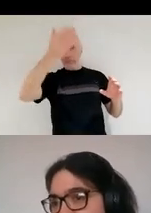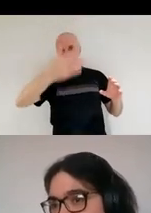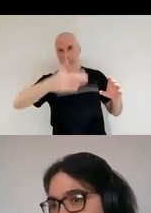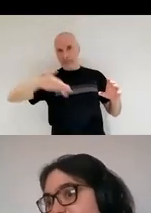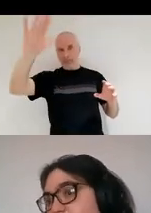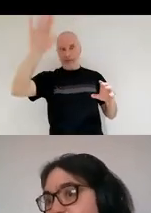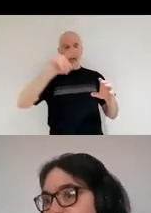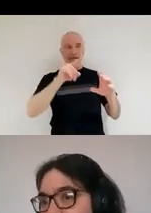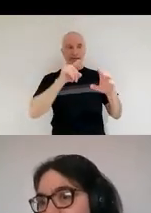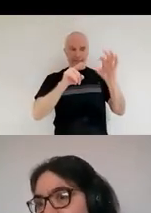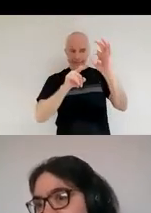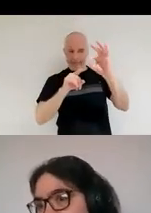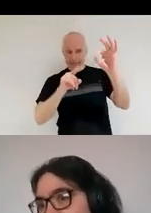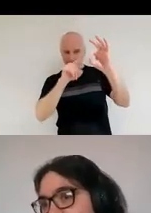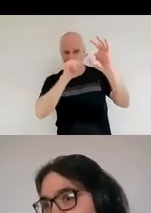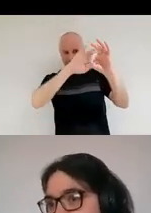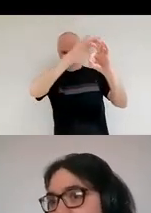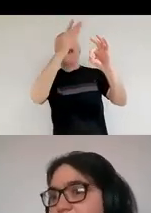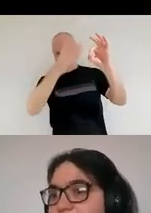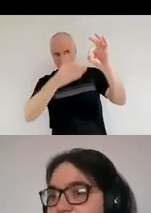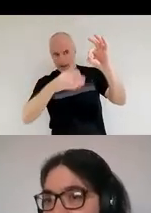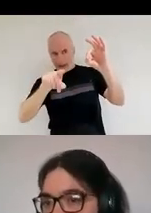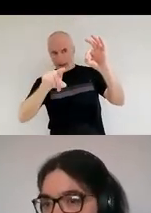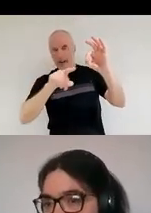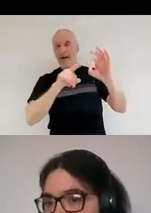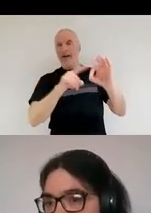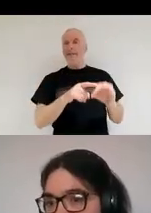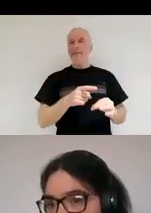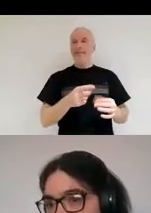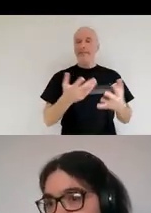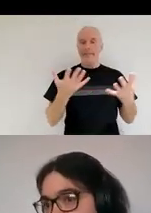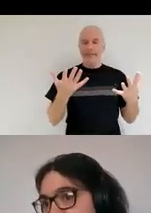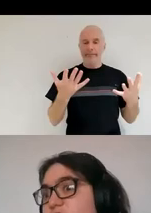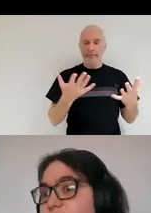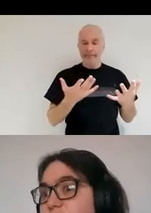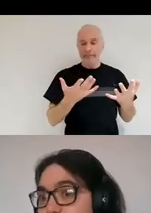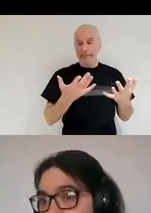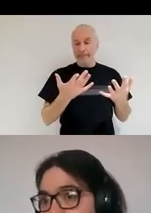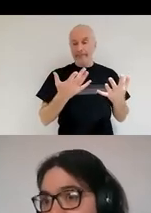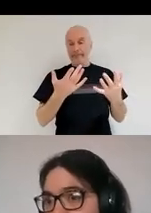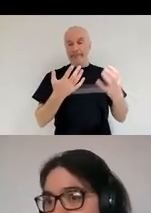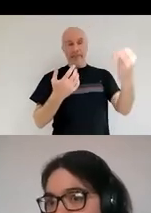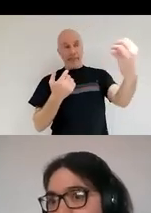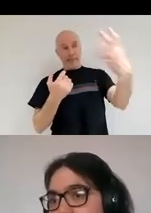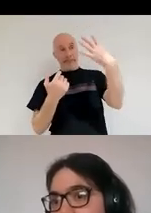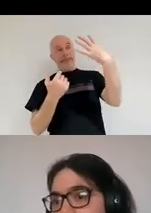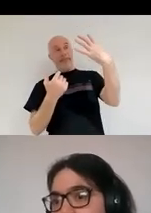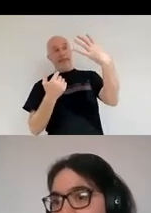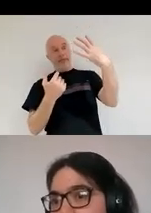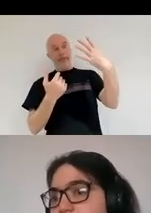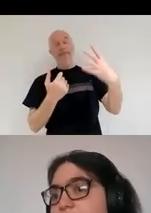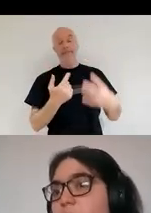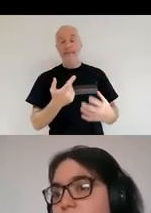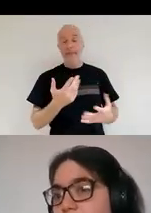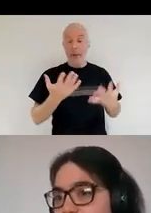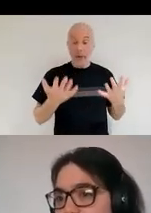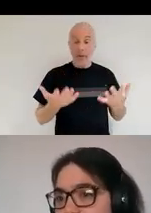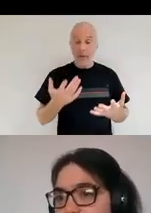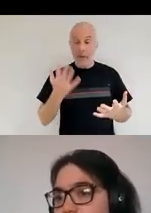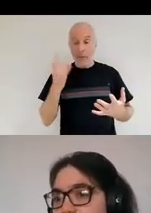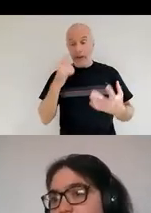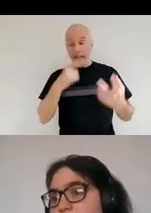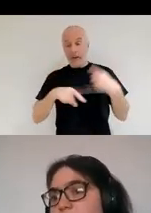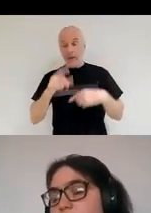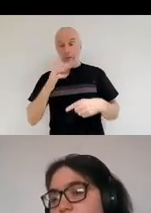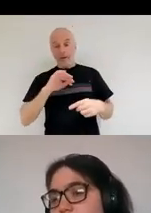then those oscillations can just kind of completely ignore the dust cloud and just shine through. So whenever we want to see through a dust